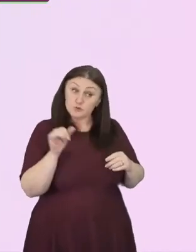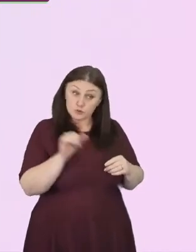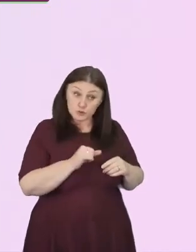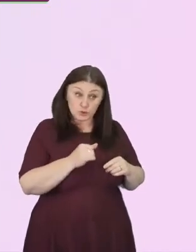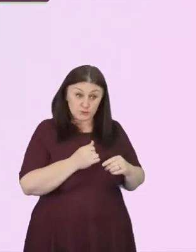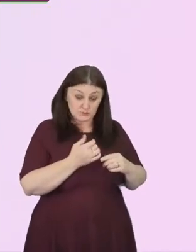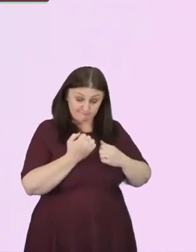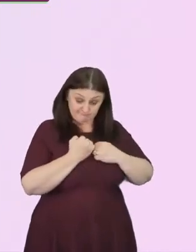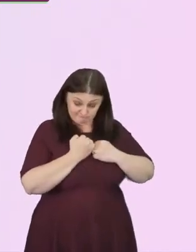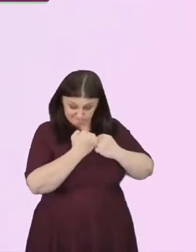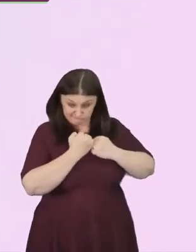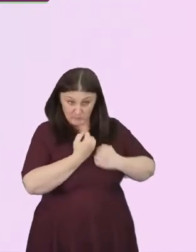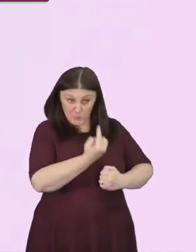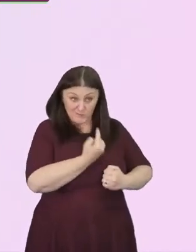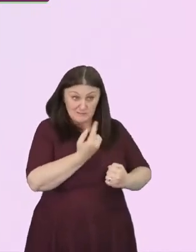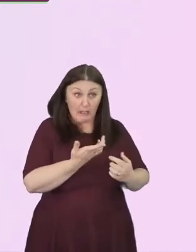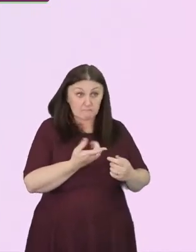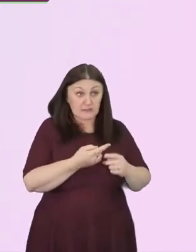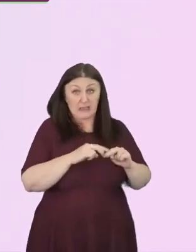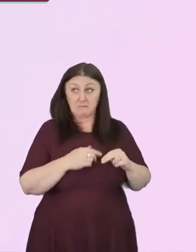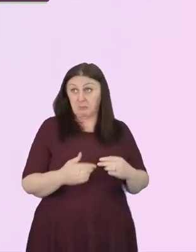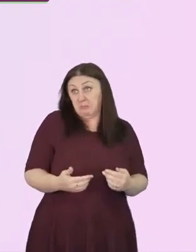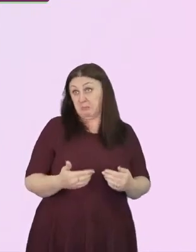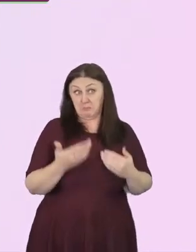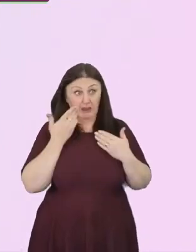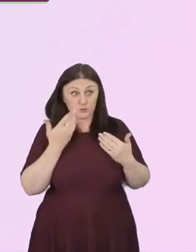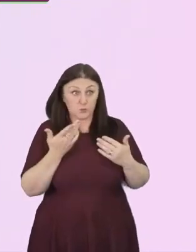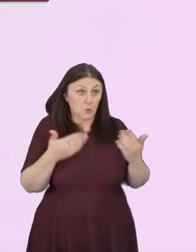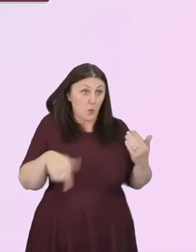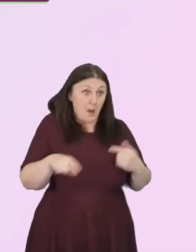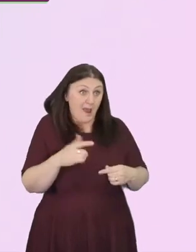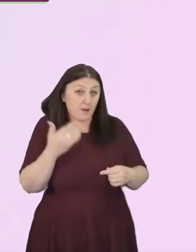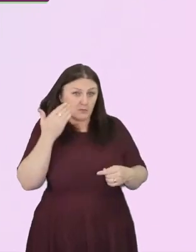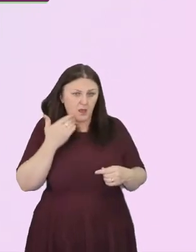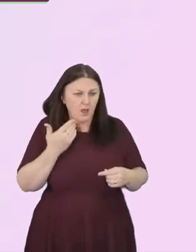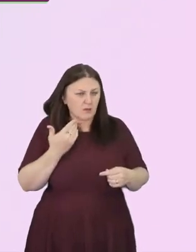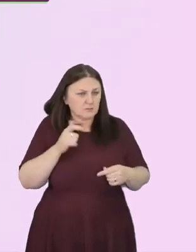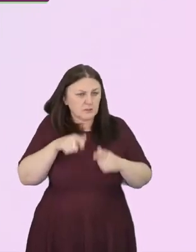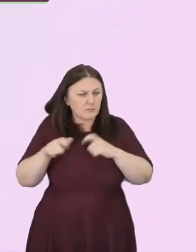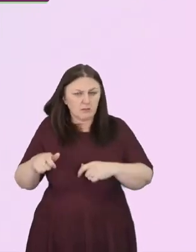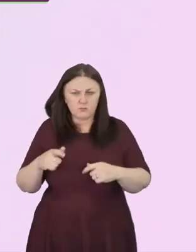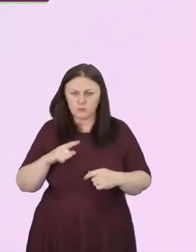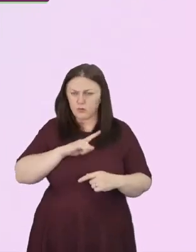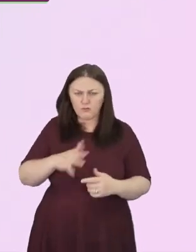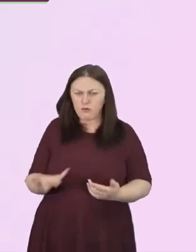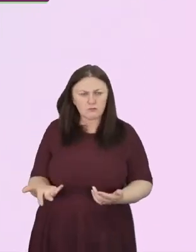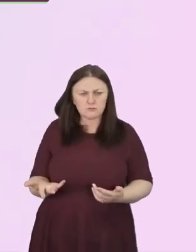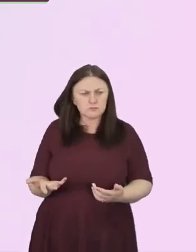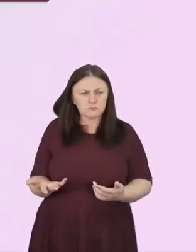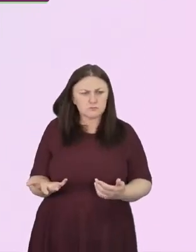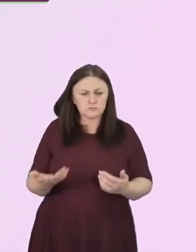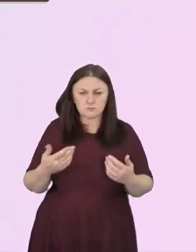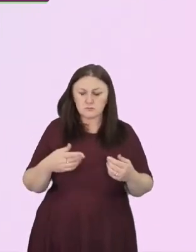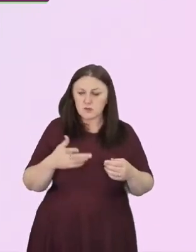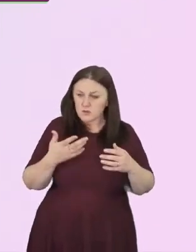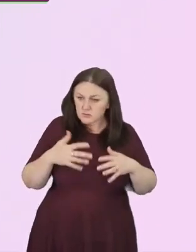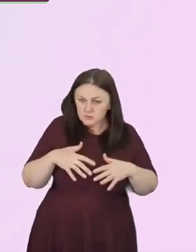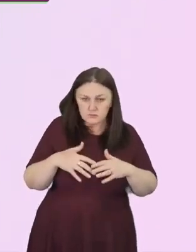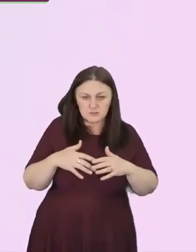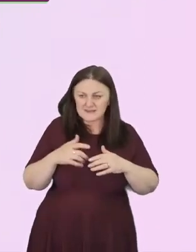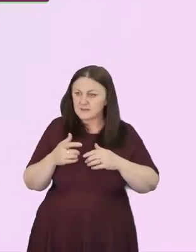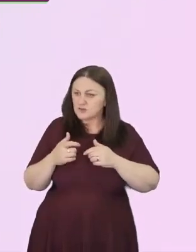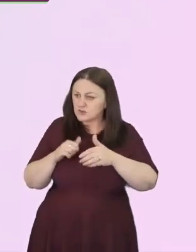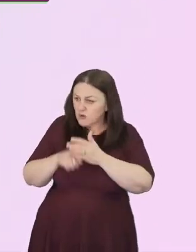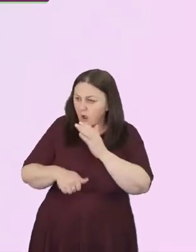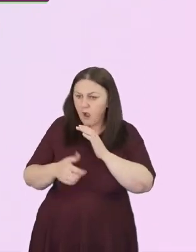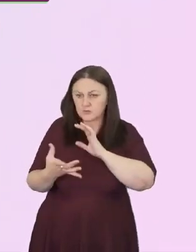why is that? Get to know people. Form real relationships. We choose all the time